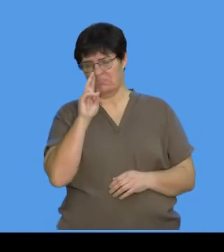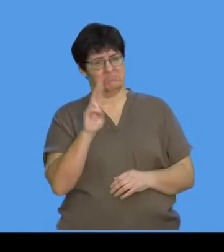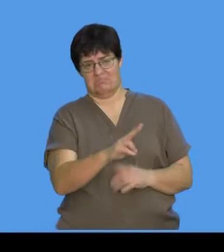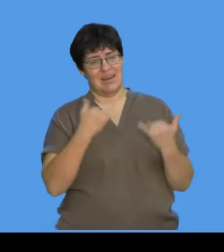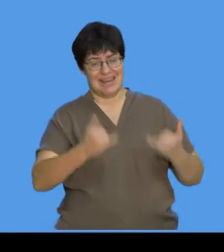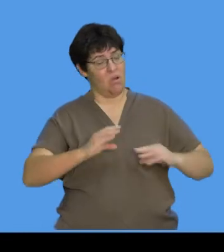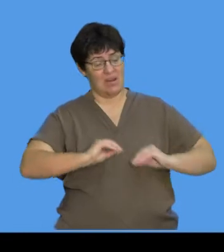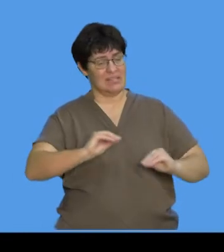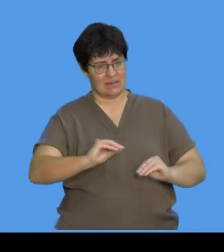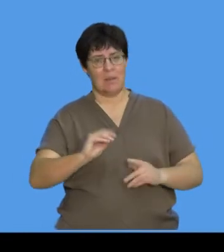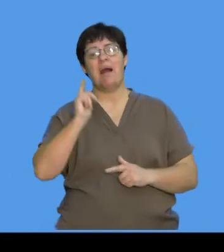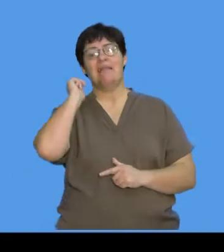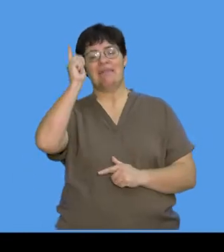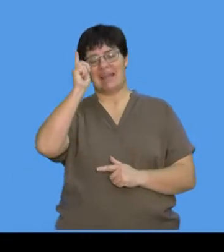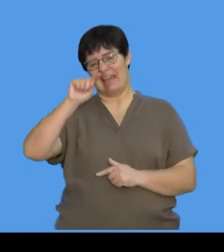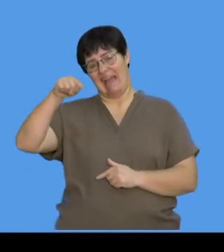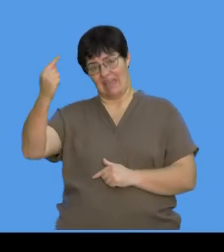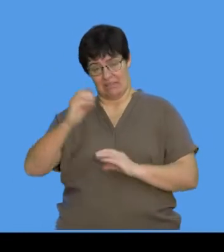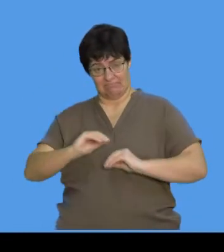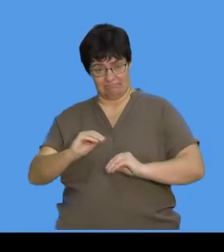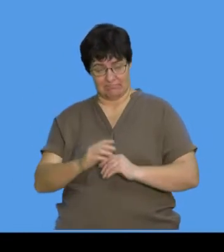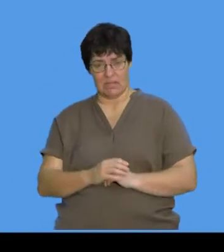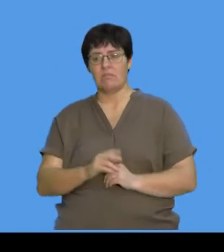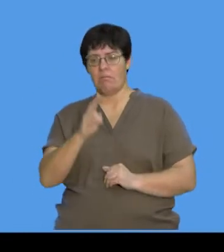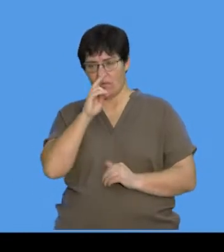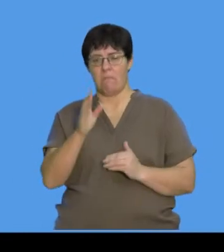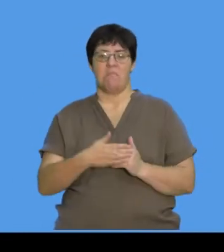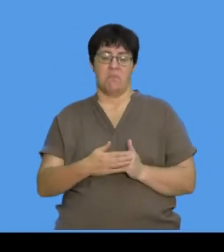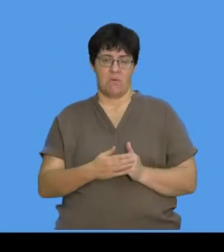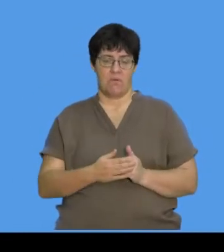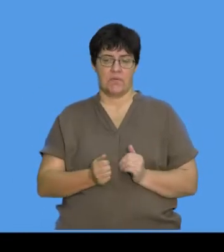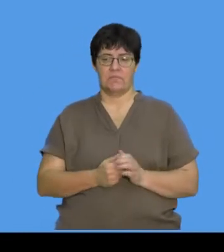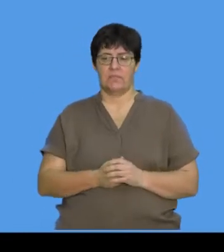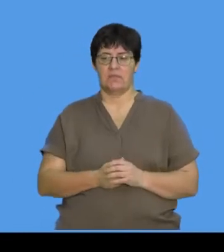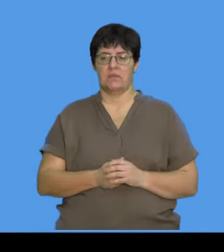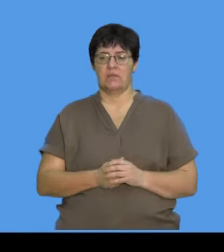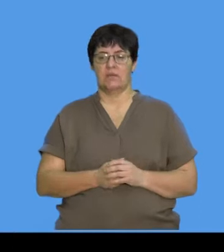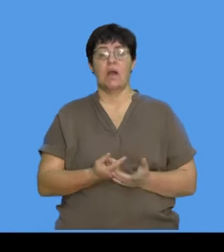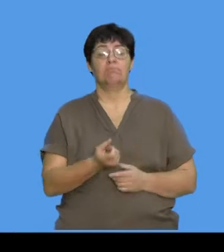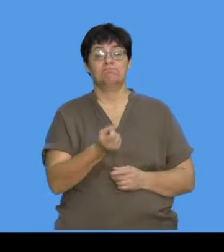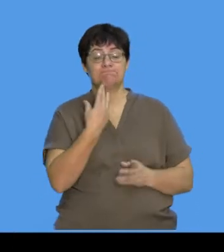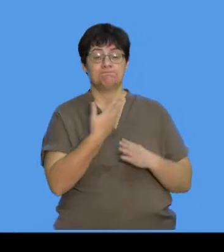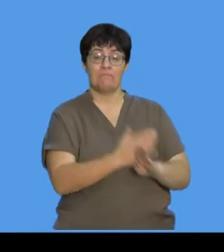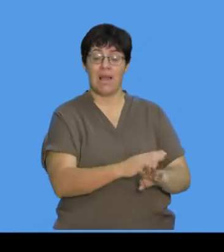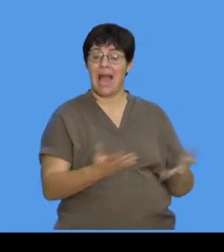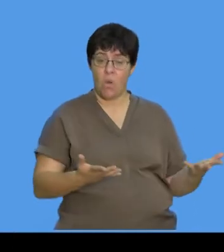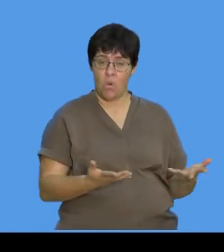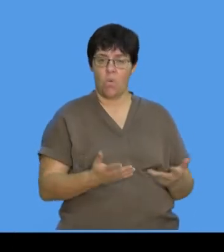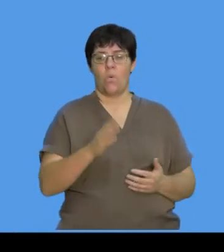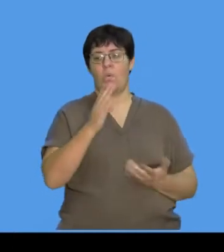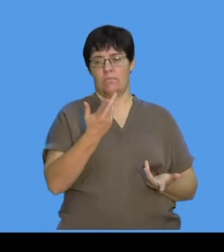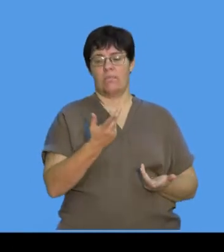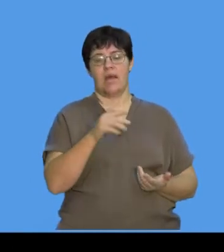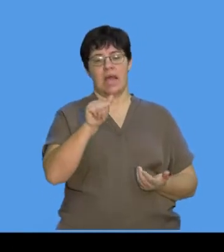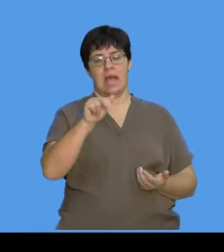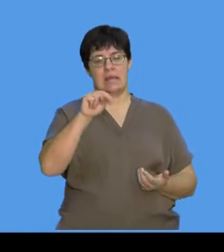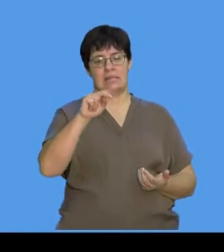during this lesson, but we might look at it, we're going to look at it in further lessons. Guys, bacteria can